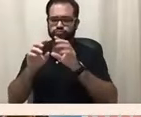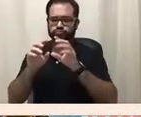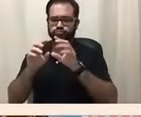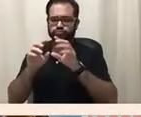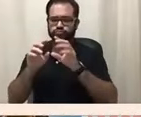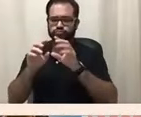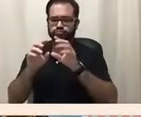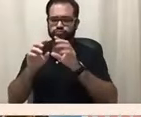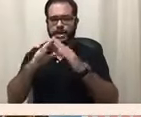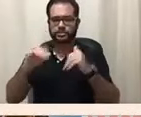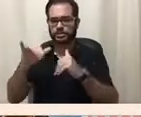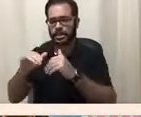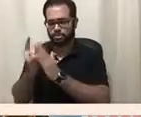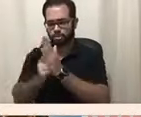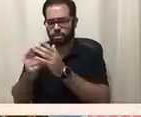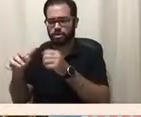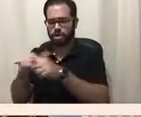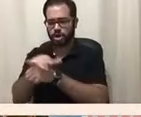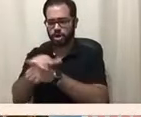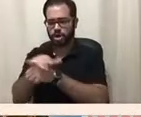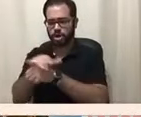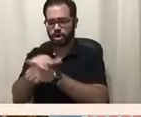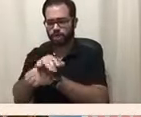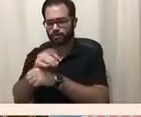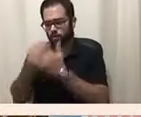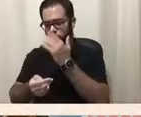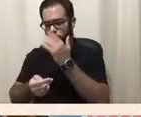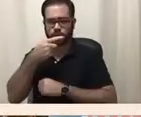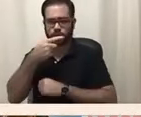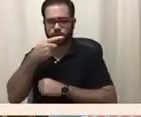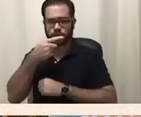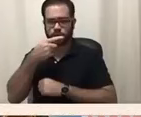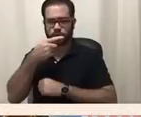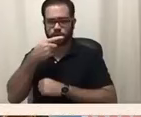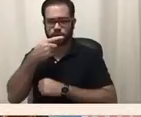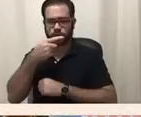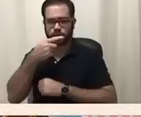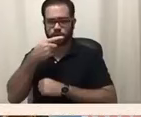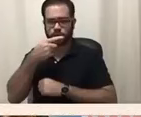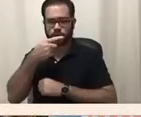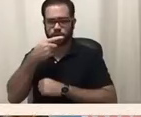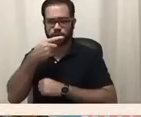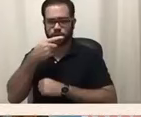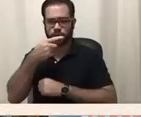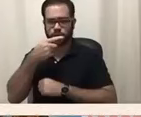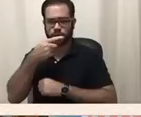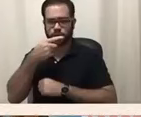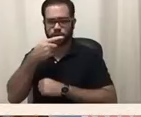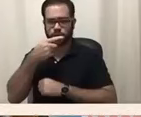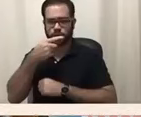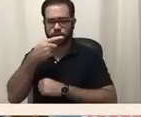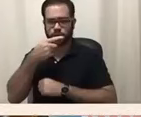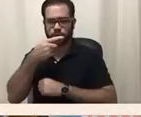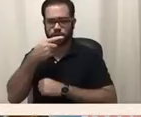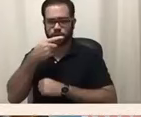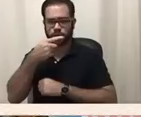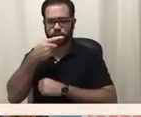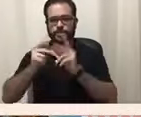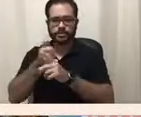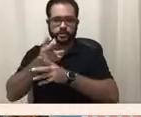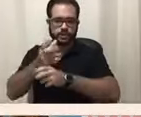only those in the recipient of federal funding. The disabled writer burns book in protest.